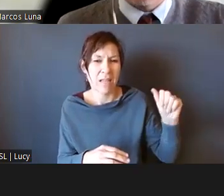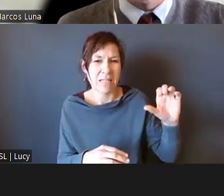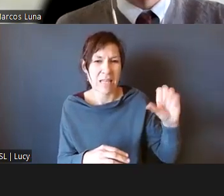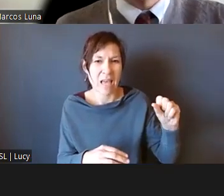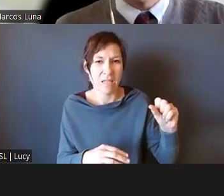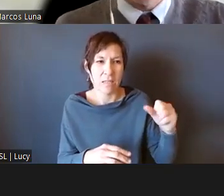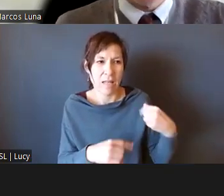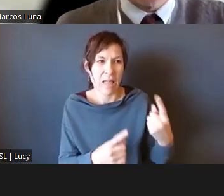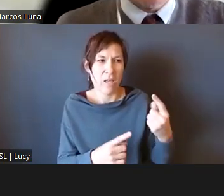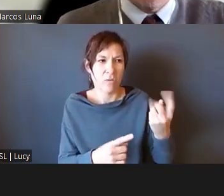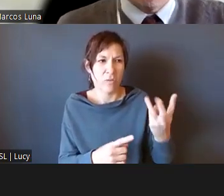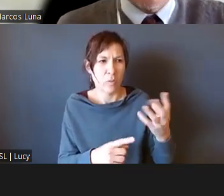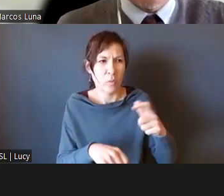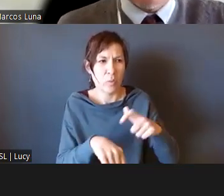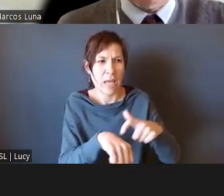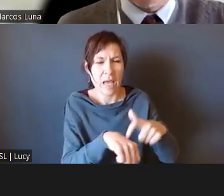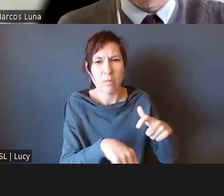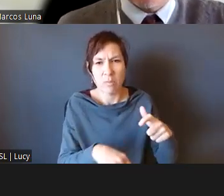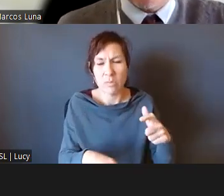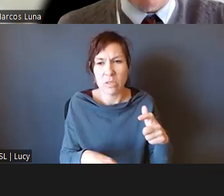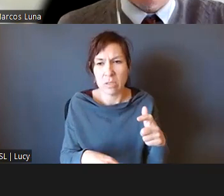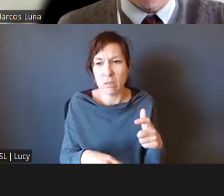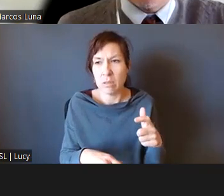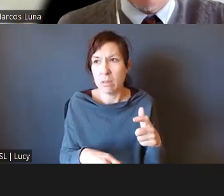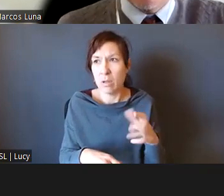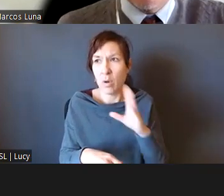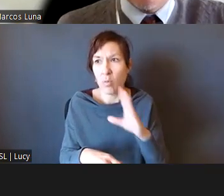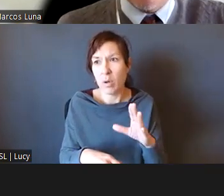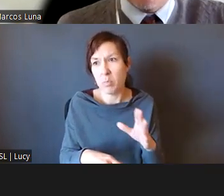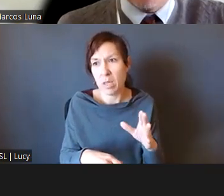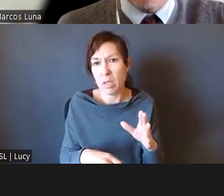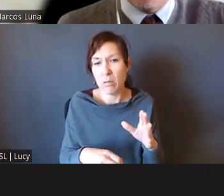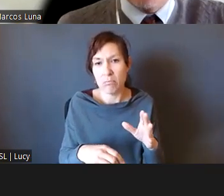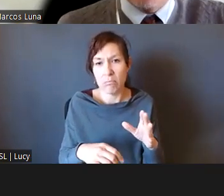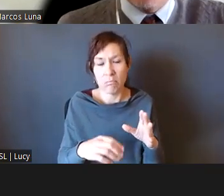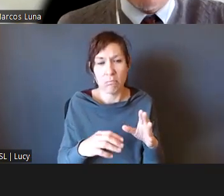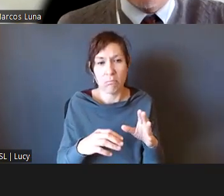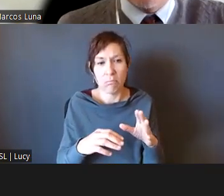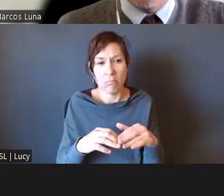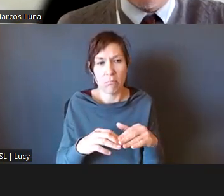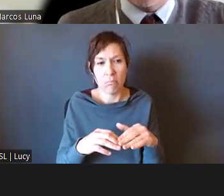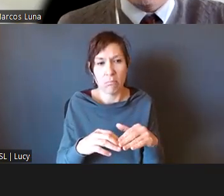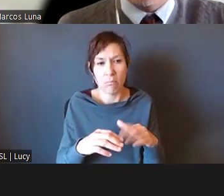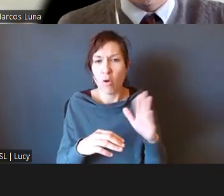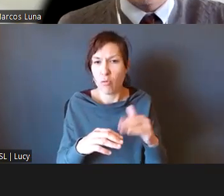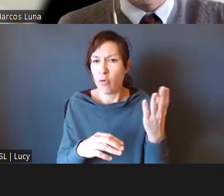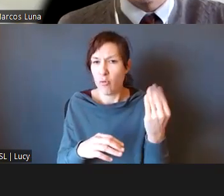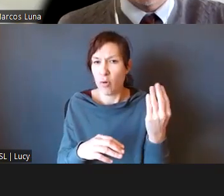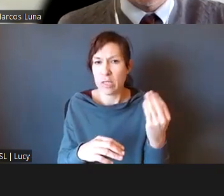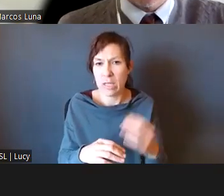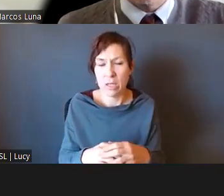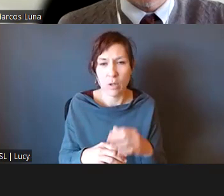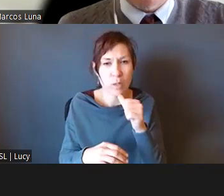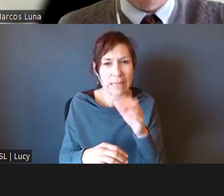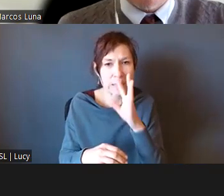14 anyone over 14, excuse me, who doesn't speak English very well in a household. Um, but yeah, I think maybe in the earlier